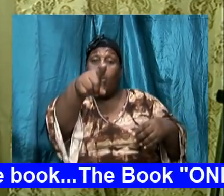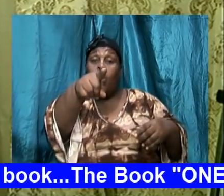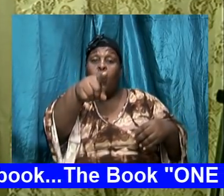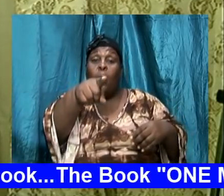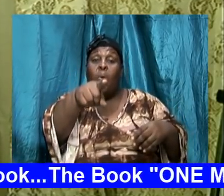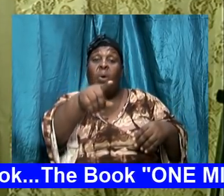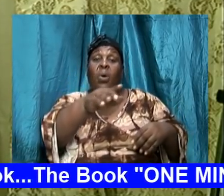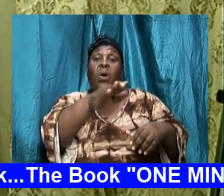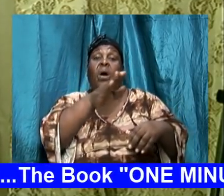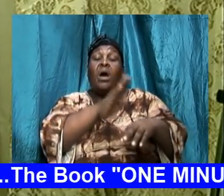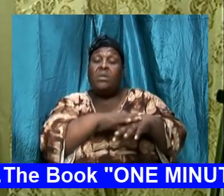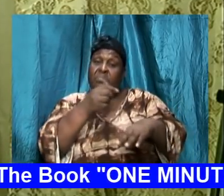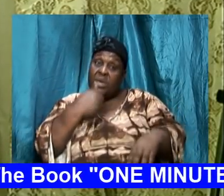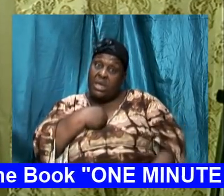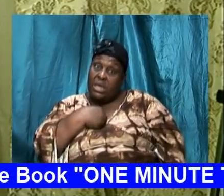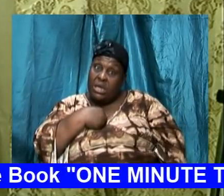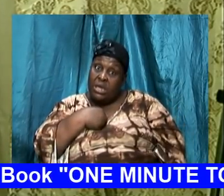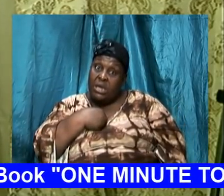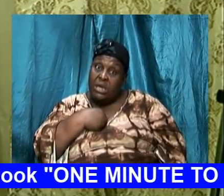saint he said don't do it.